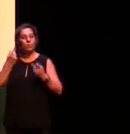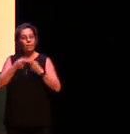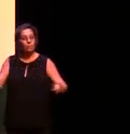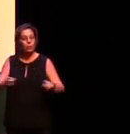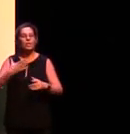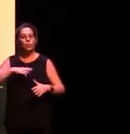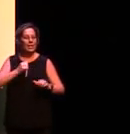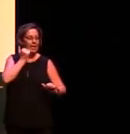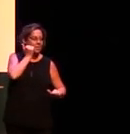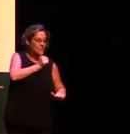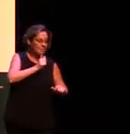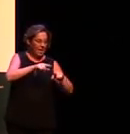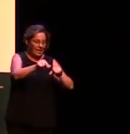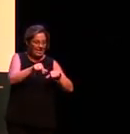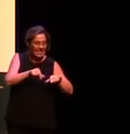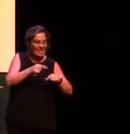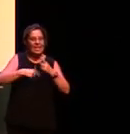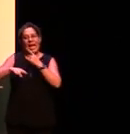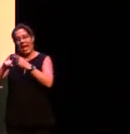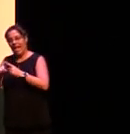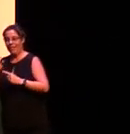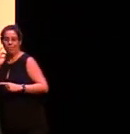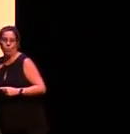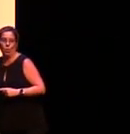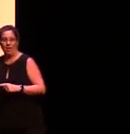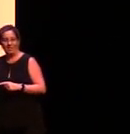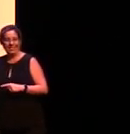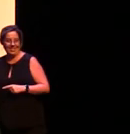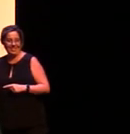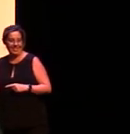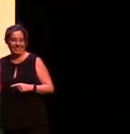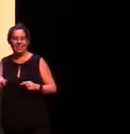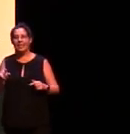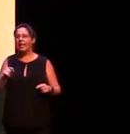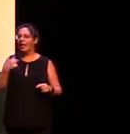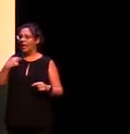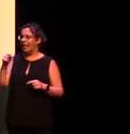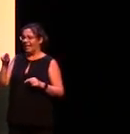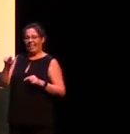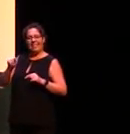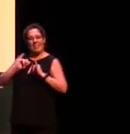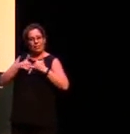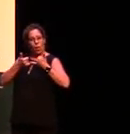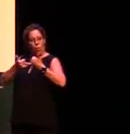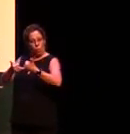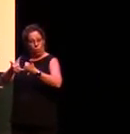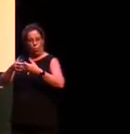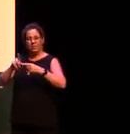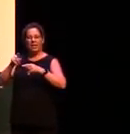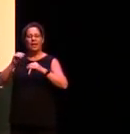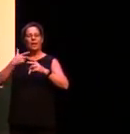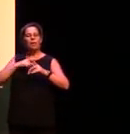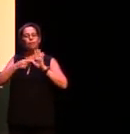that an Aboriginal person, Athigurra, taught a European Lieutenant William Dawes